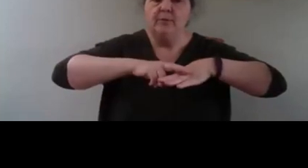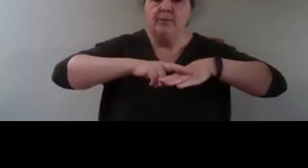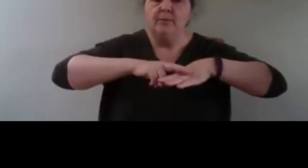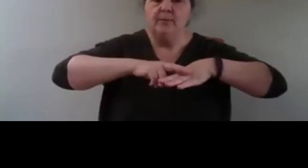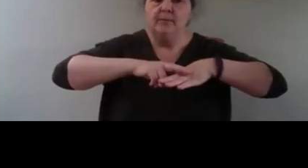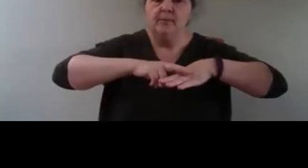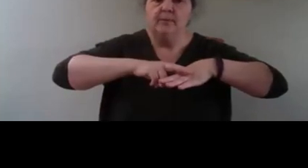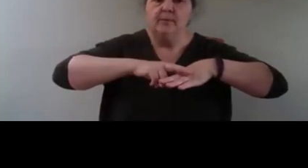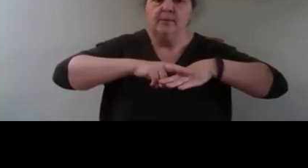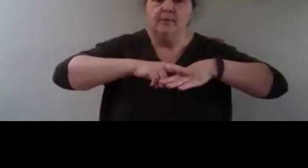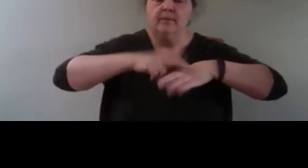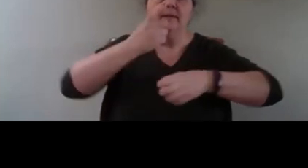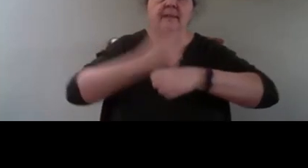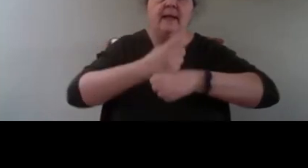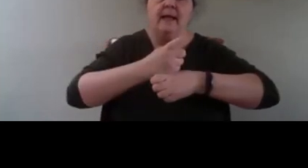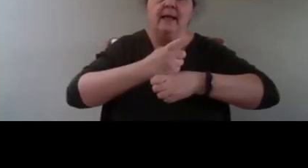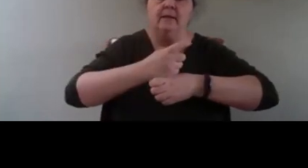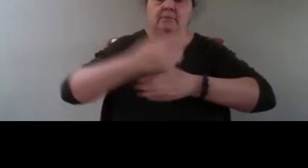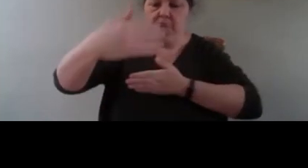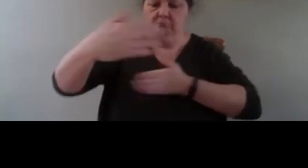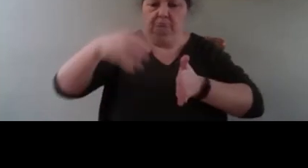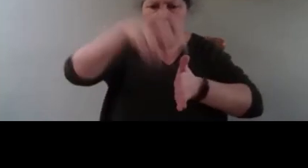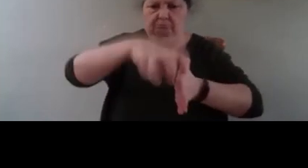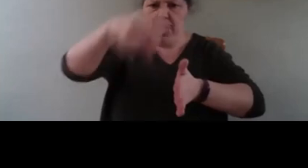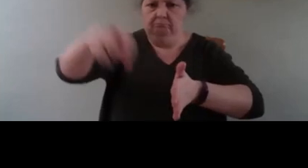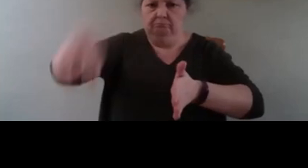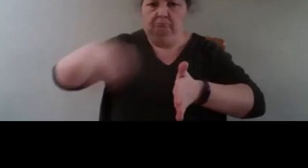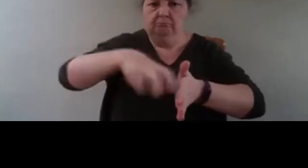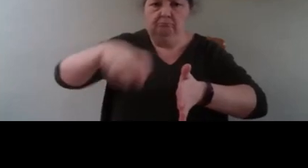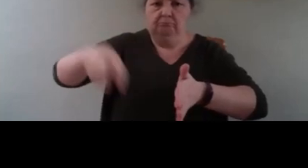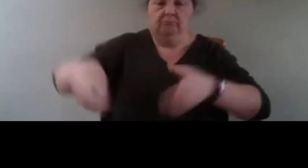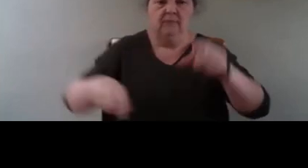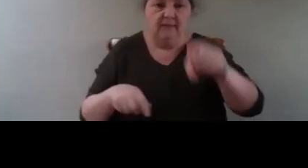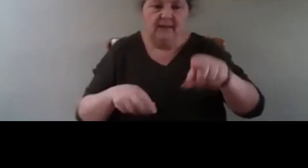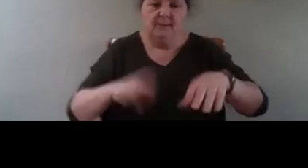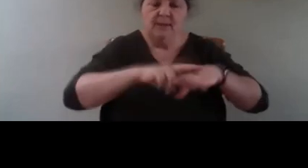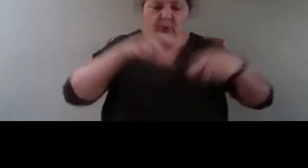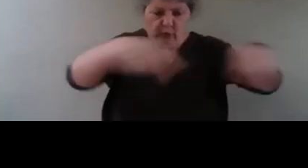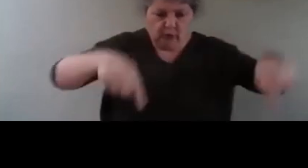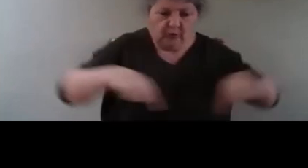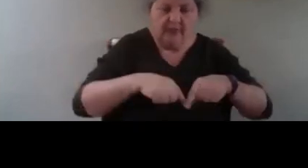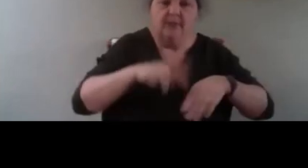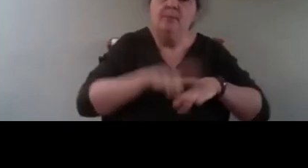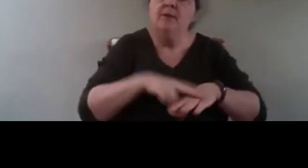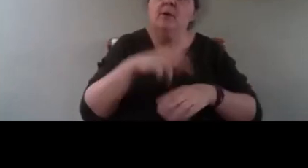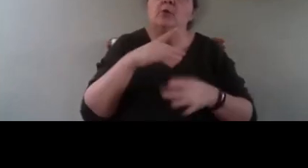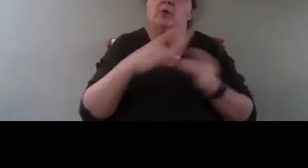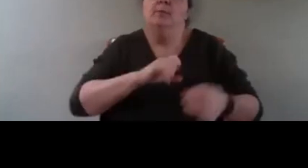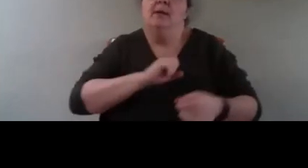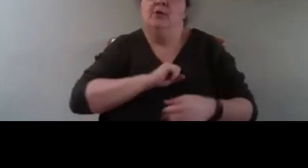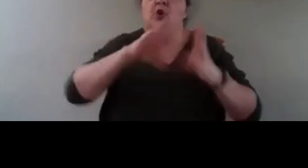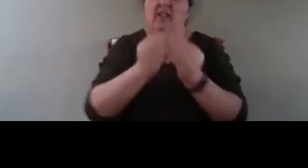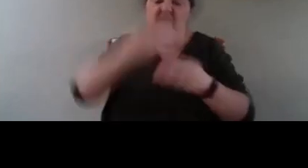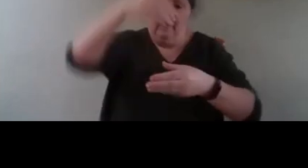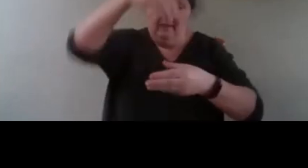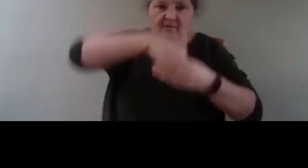than plug. So, but make sure that if you have a propagator, it will fit the size of your trays that you can